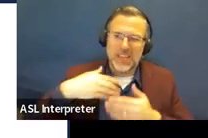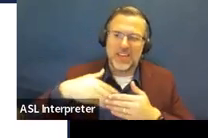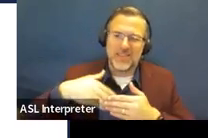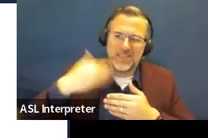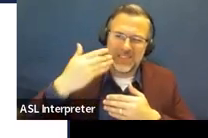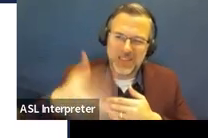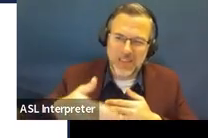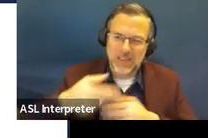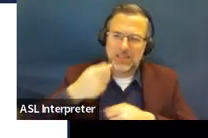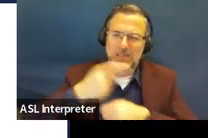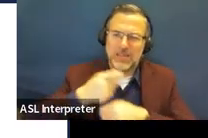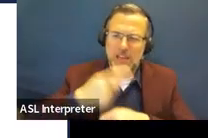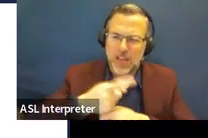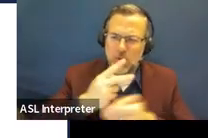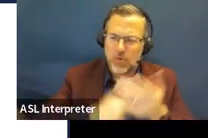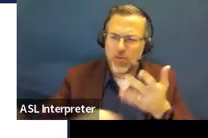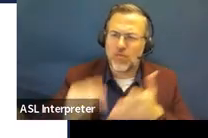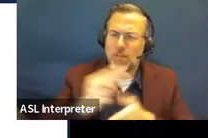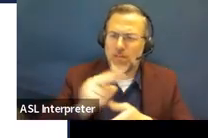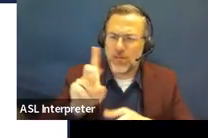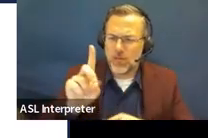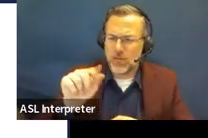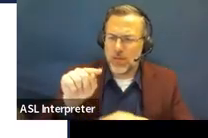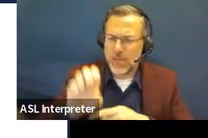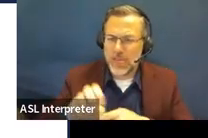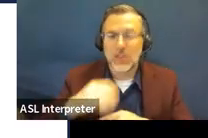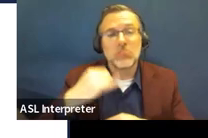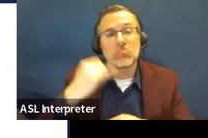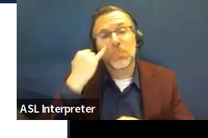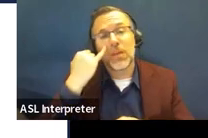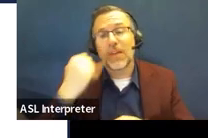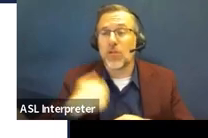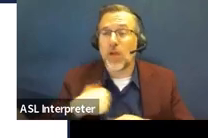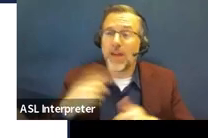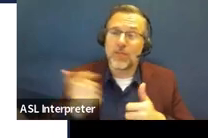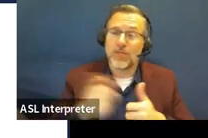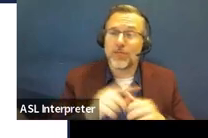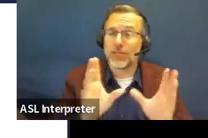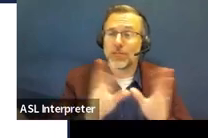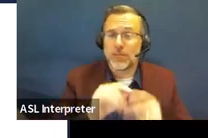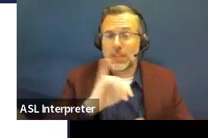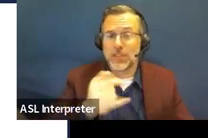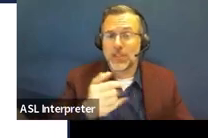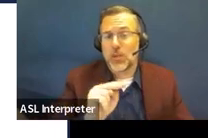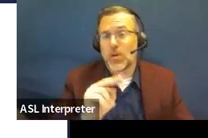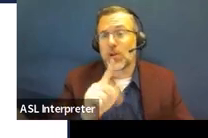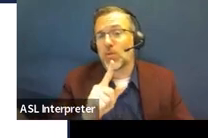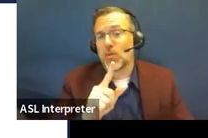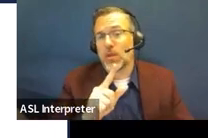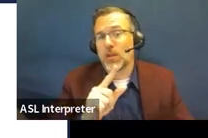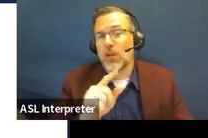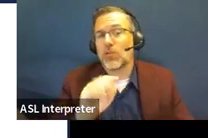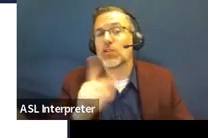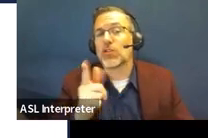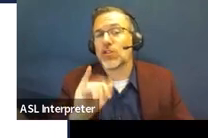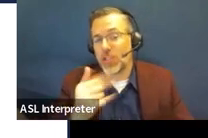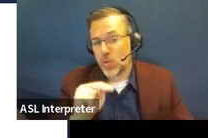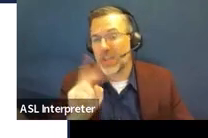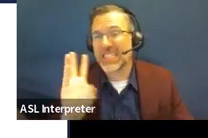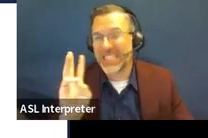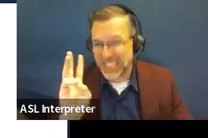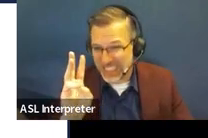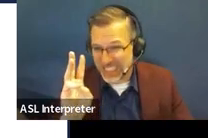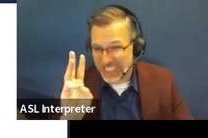is, if you have your annual meeting on January 6th, 2022, you would have to hold your next